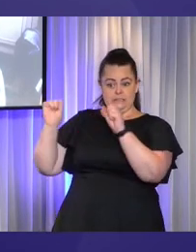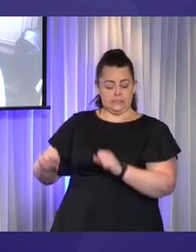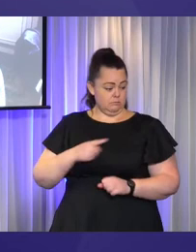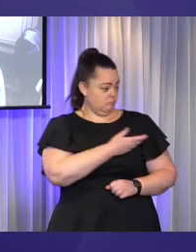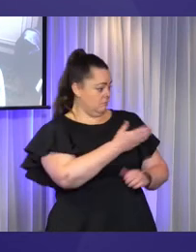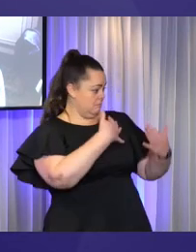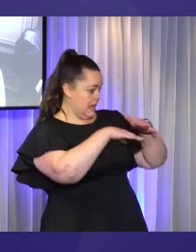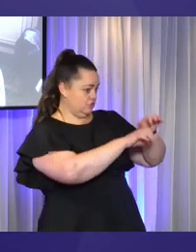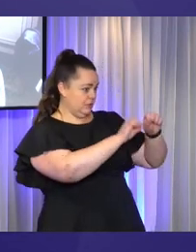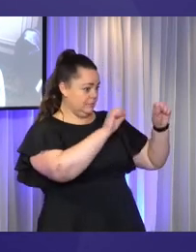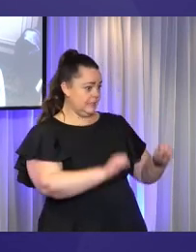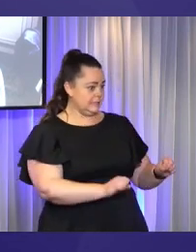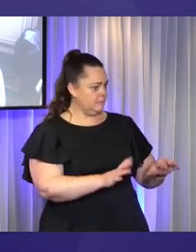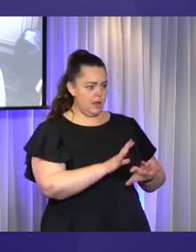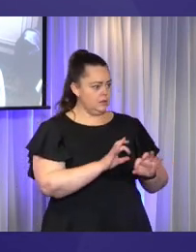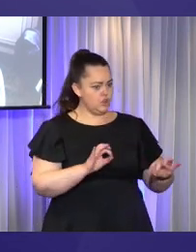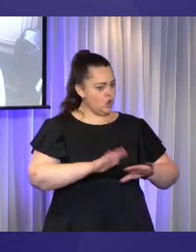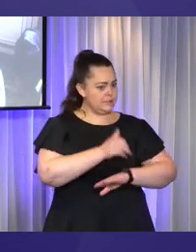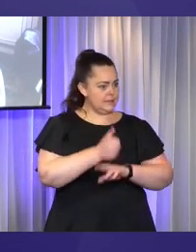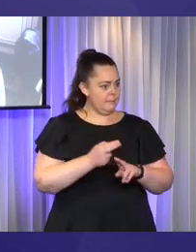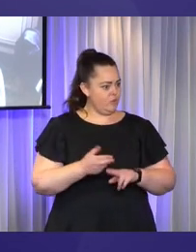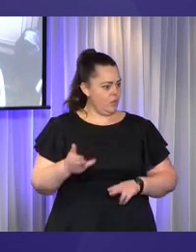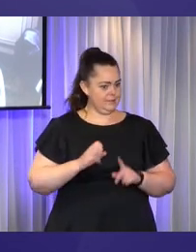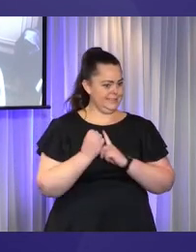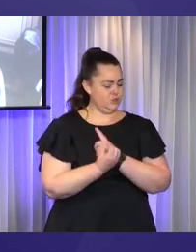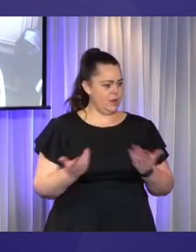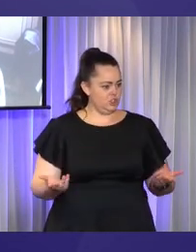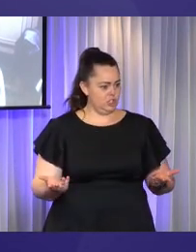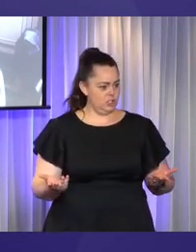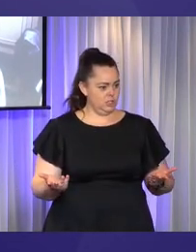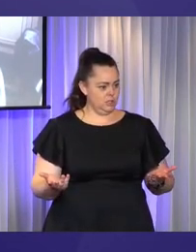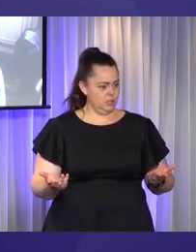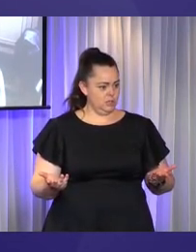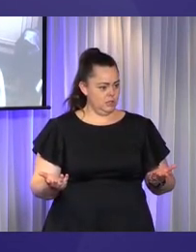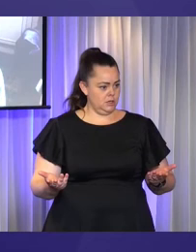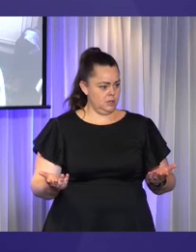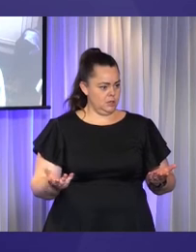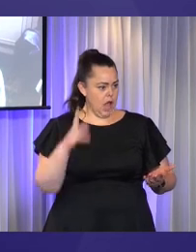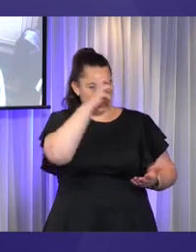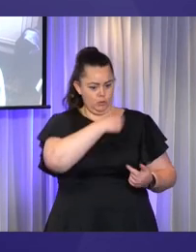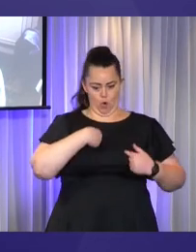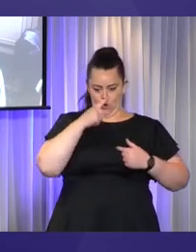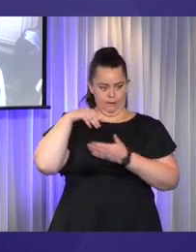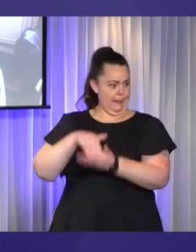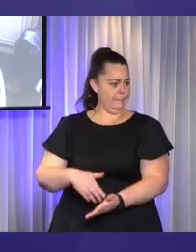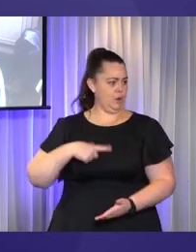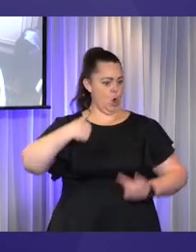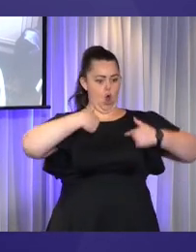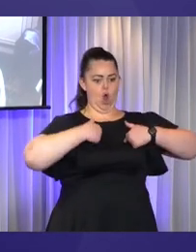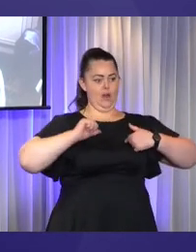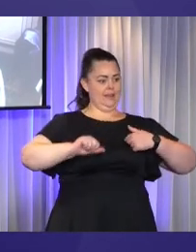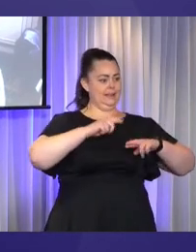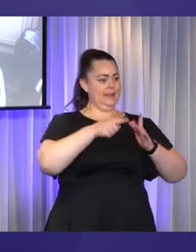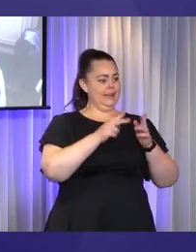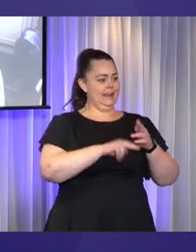could be chugging along. Okay. I'm told every time we go to a planning meeting that it's about my